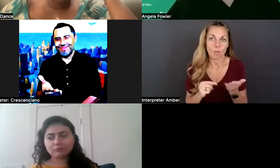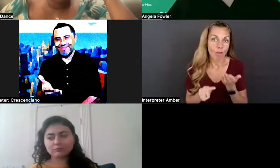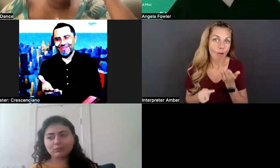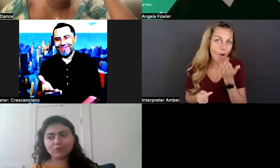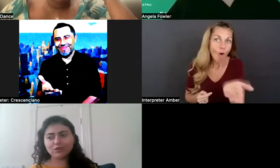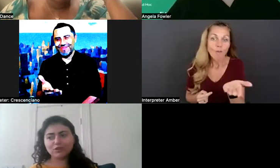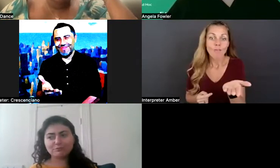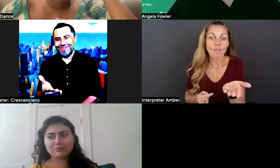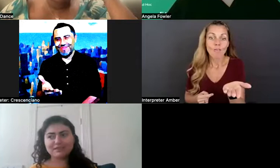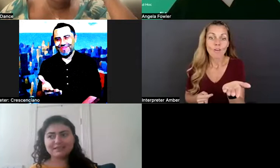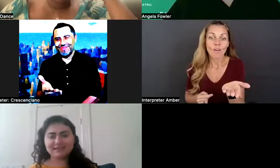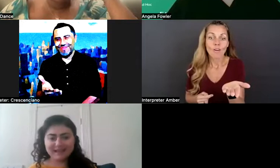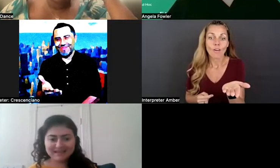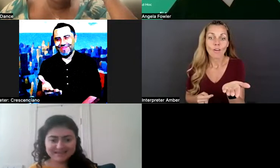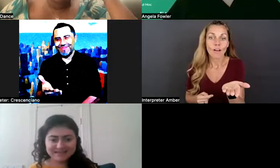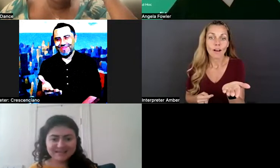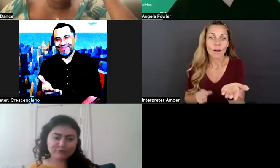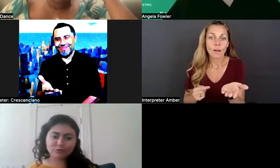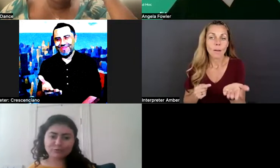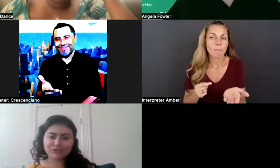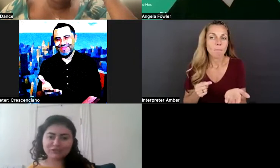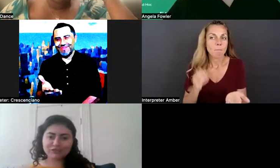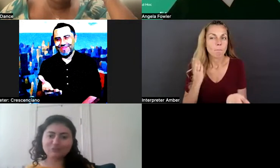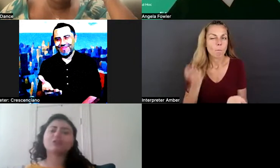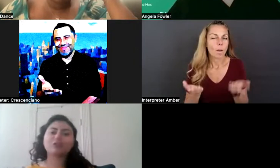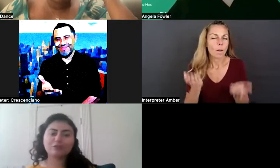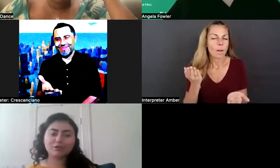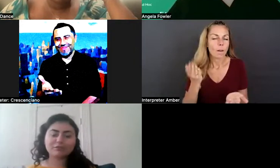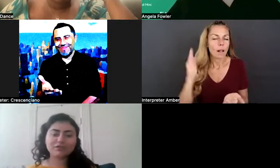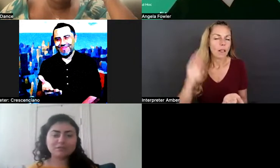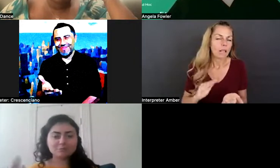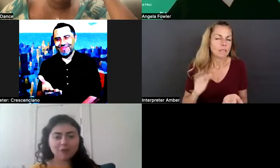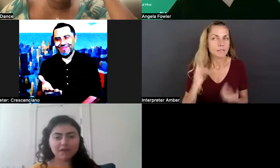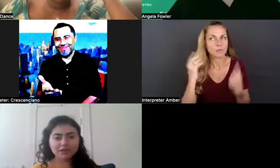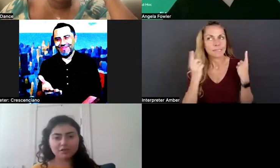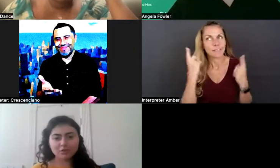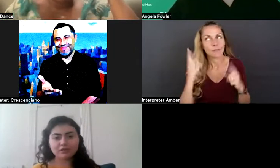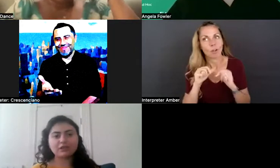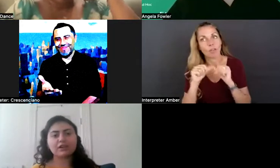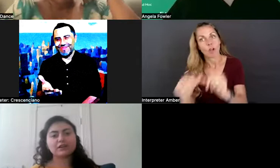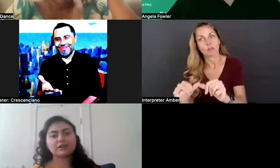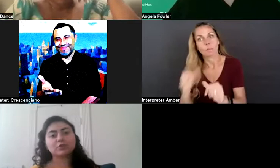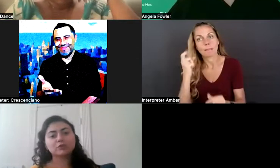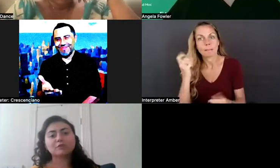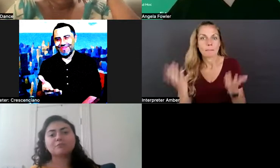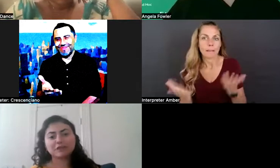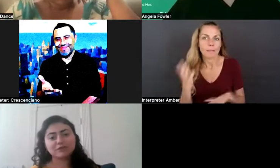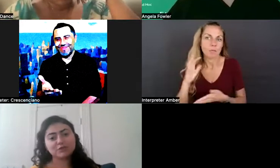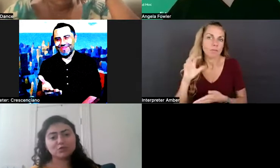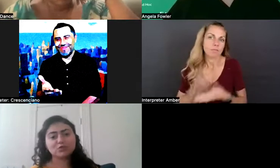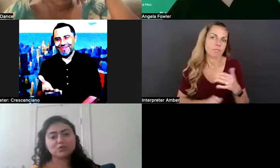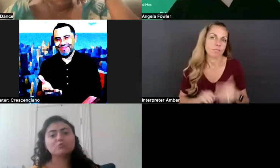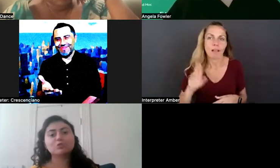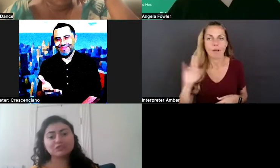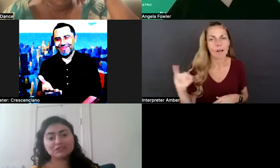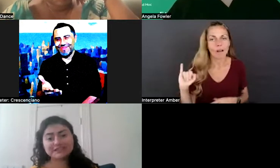will be less if you look at it in the long run, because you might take away that unemployment benefits,